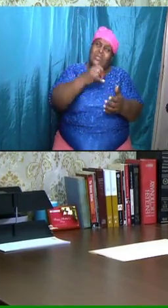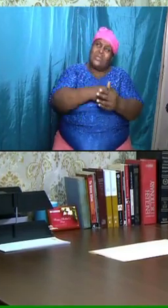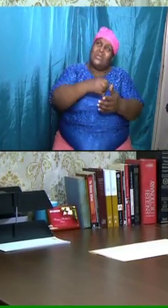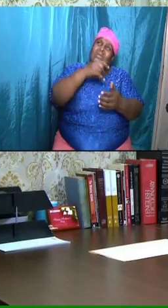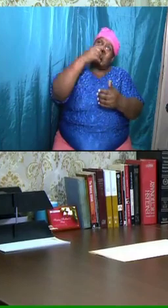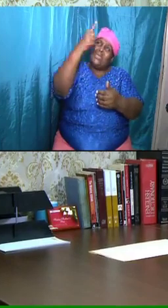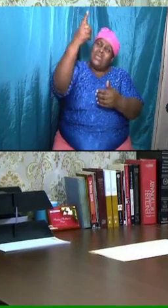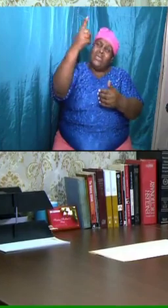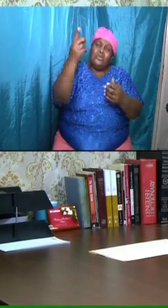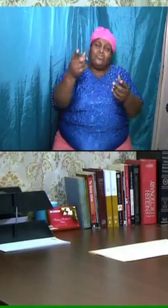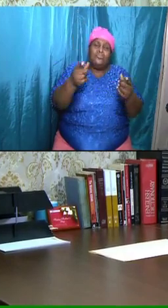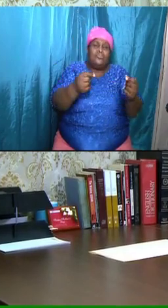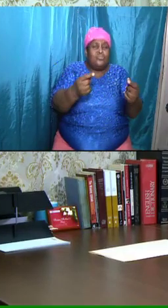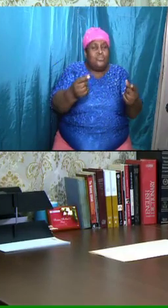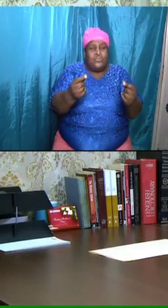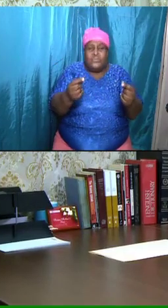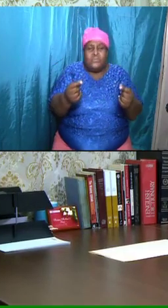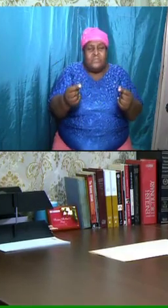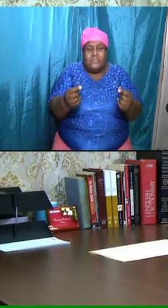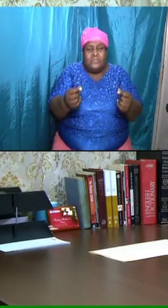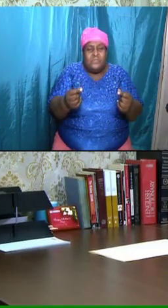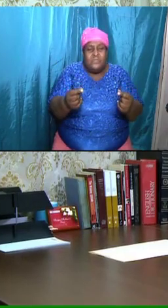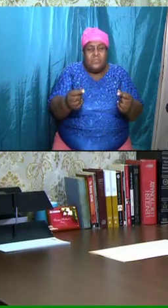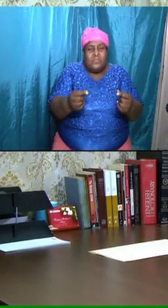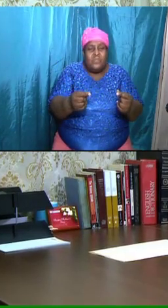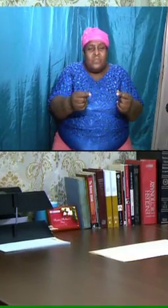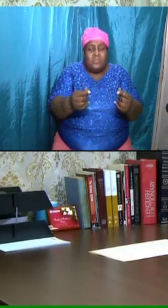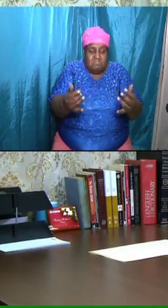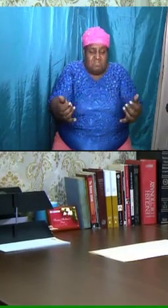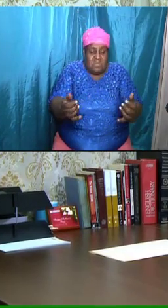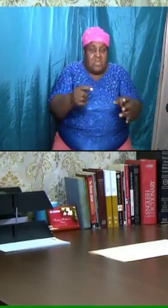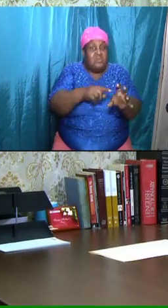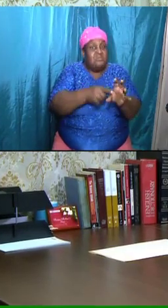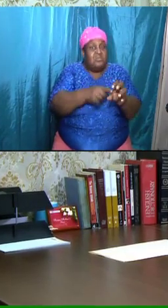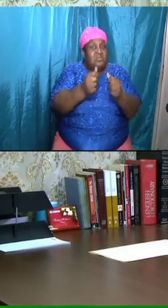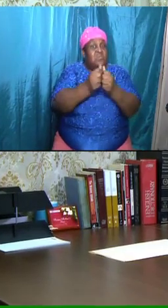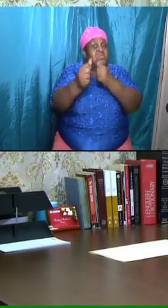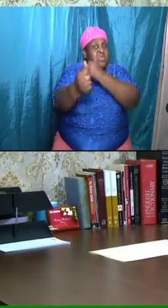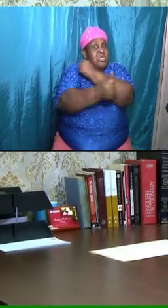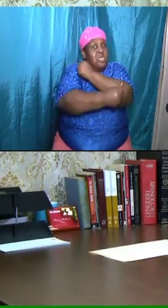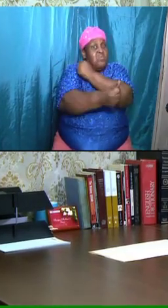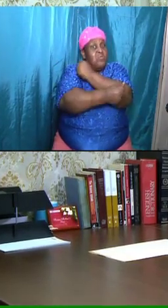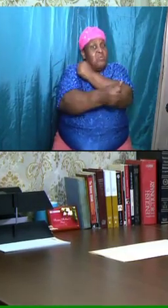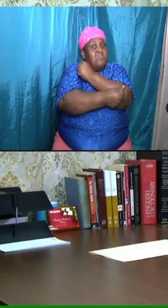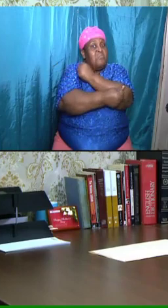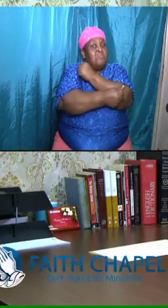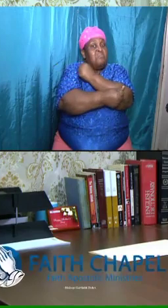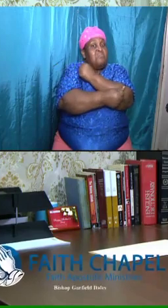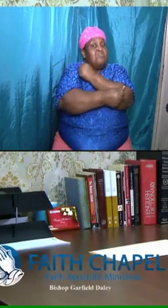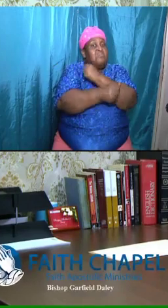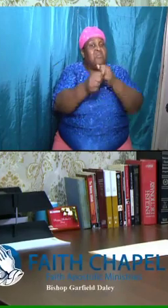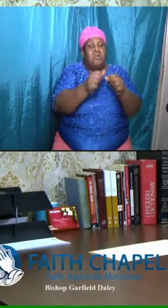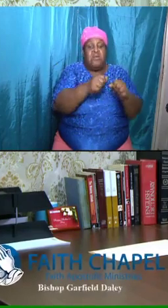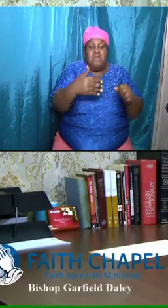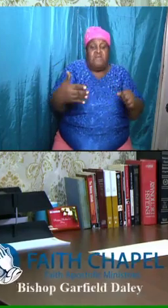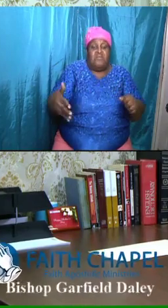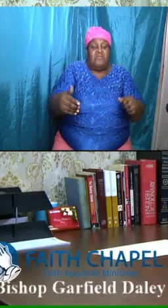he was doing. And so whereas he started with Abraham, and everything was going through the Jewish